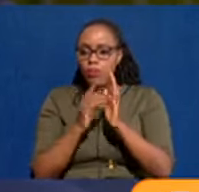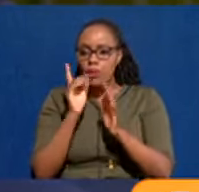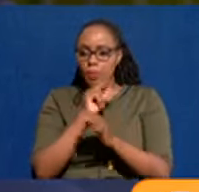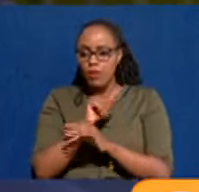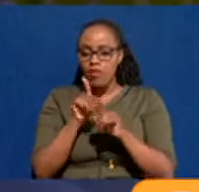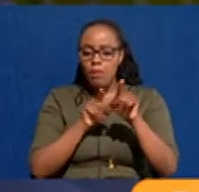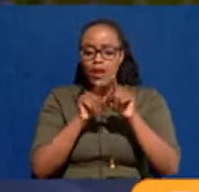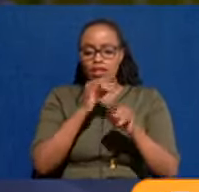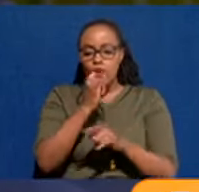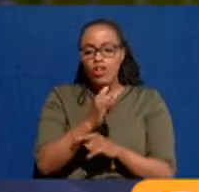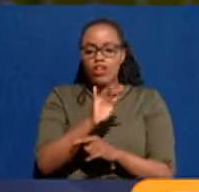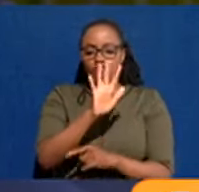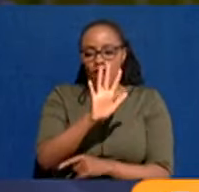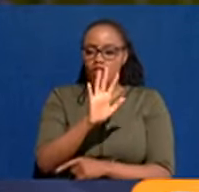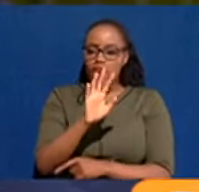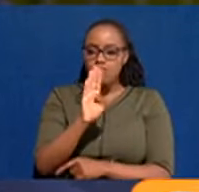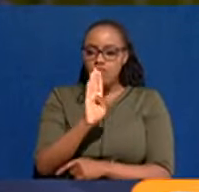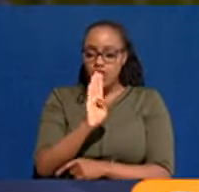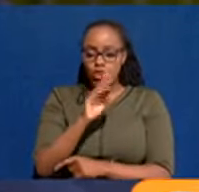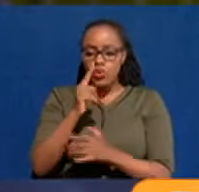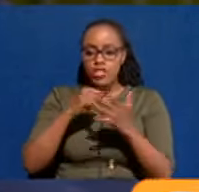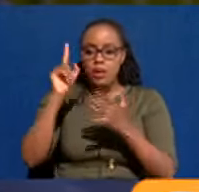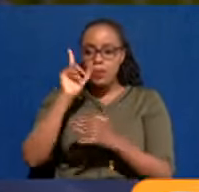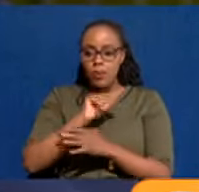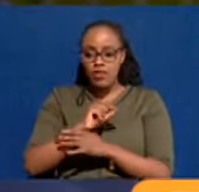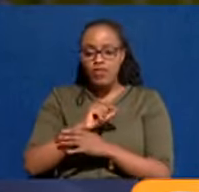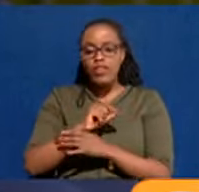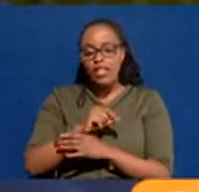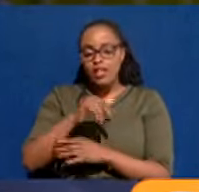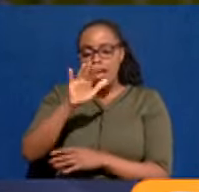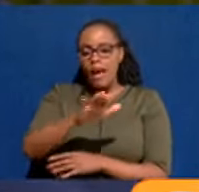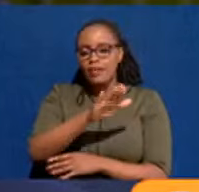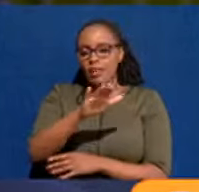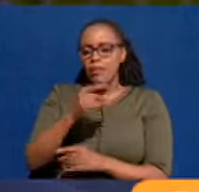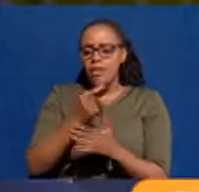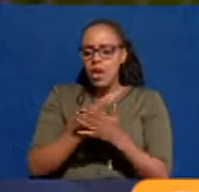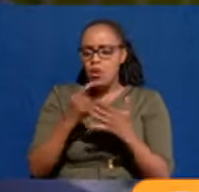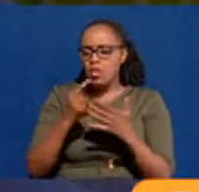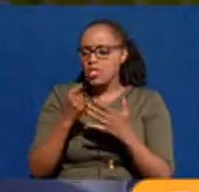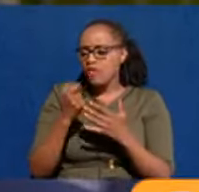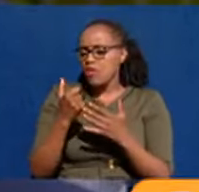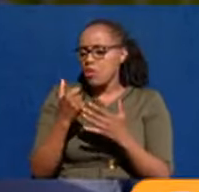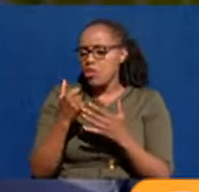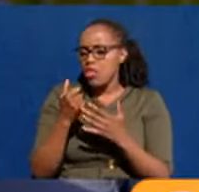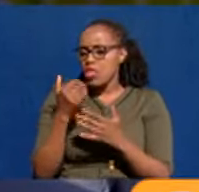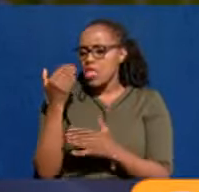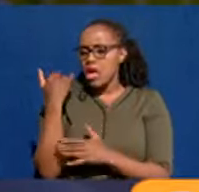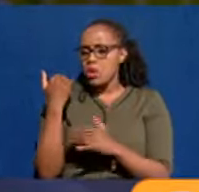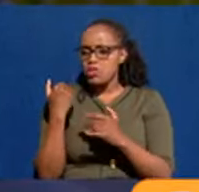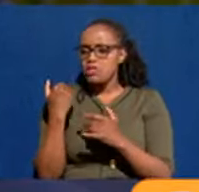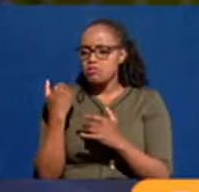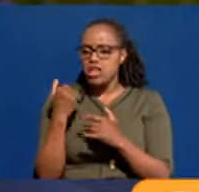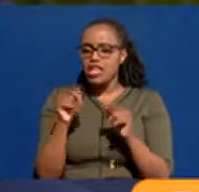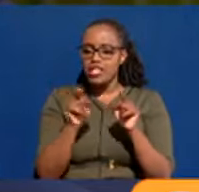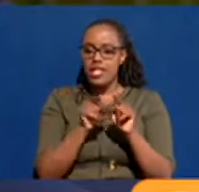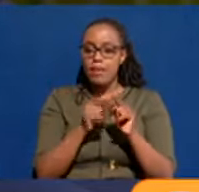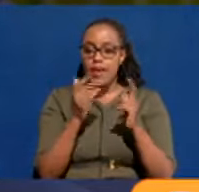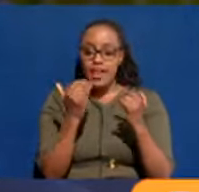125 million shillings for buses. That has been passed by the assembly a few weeks ago. Things are going on. So